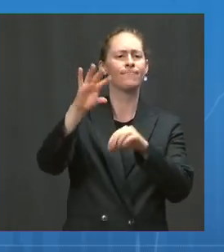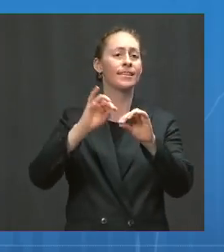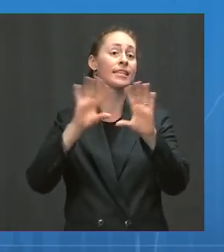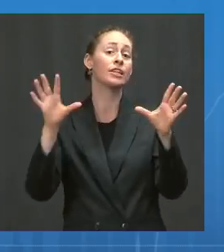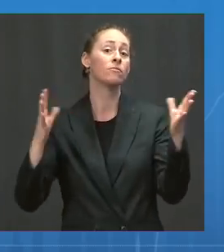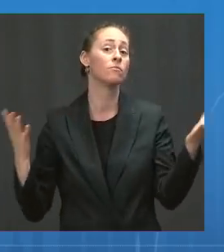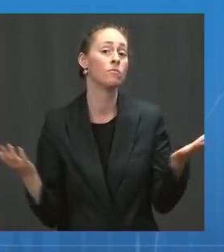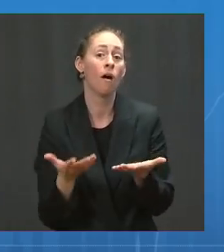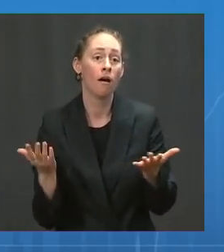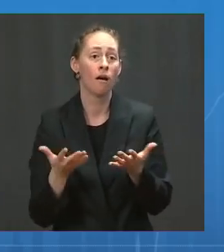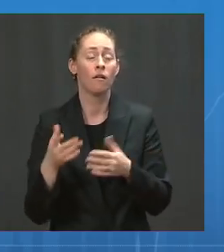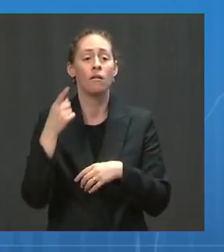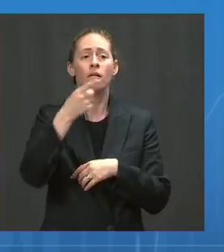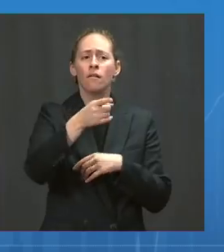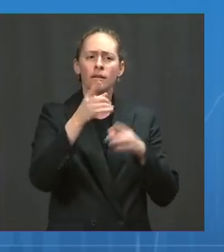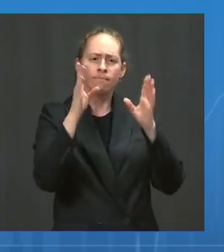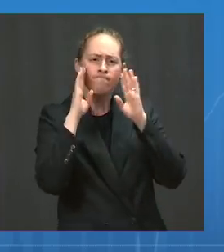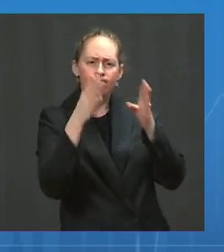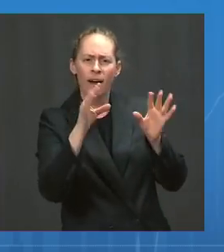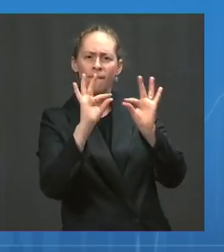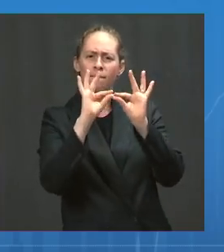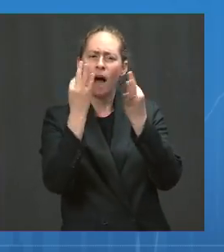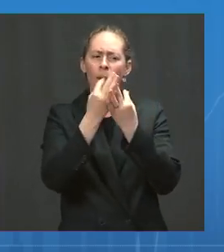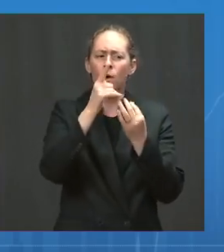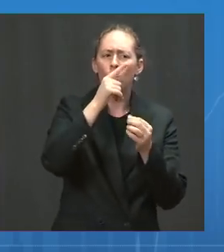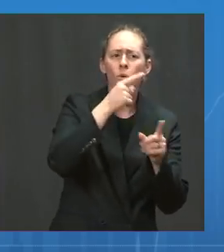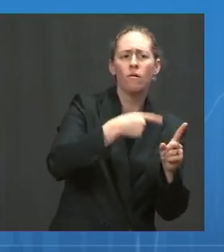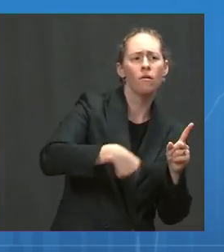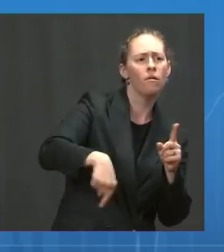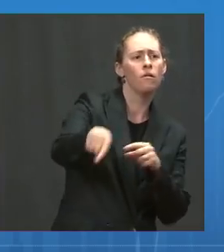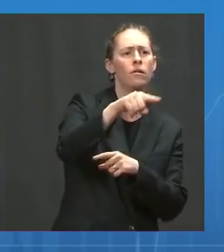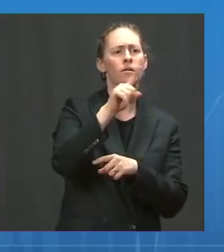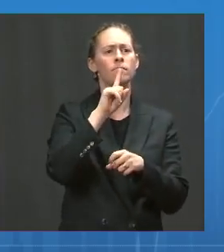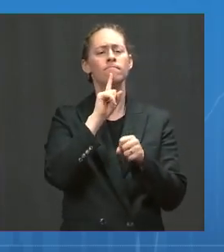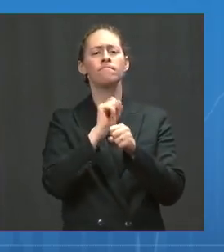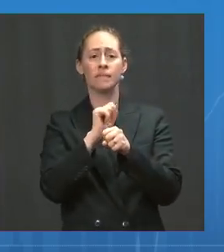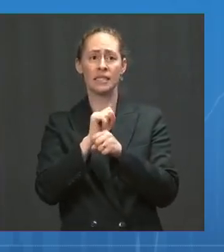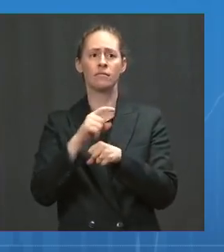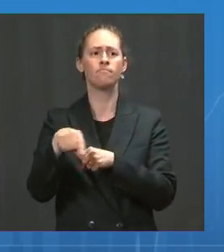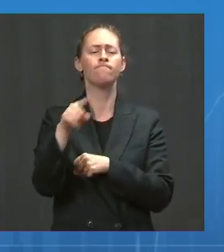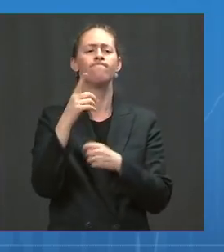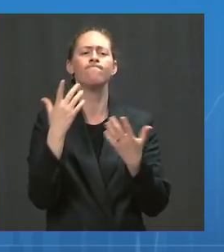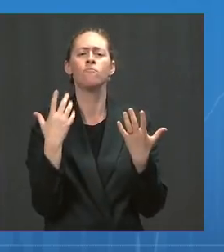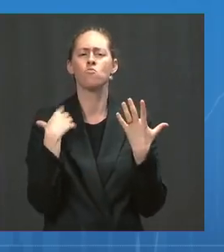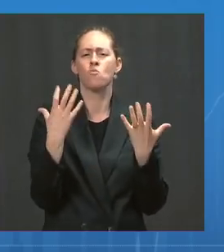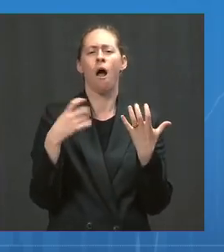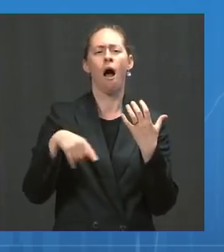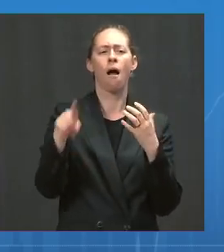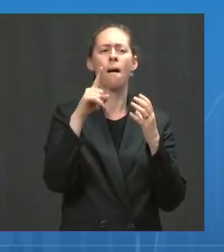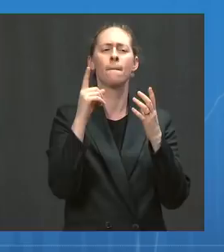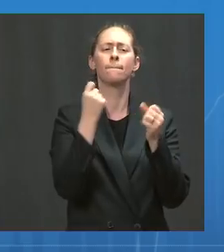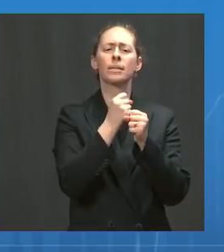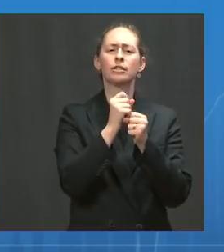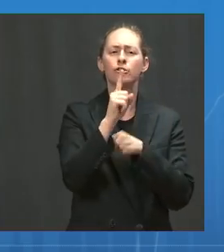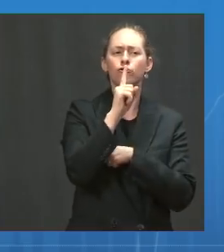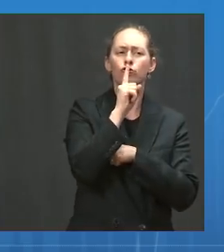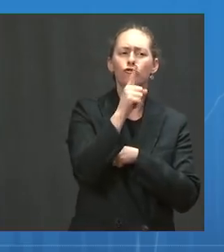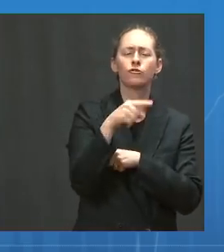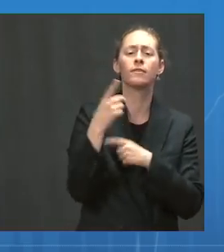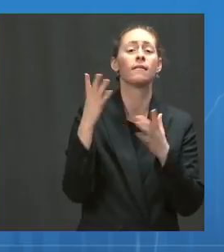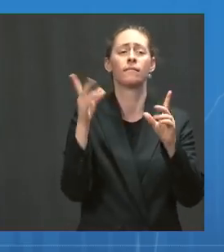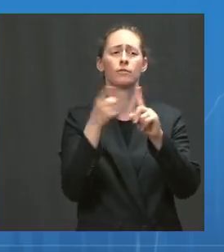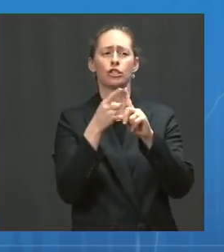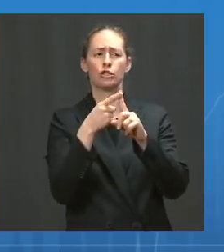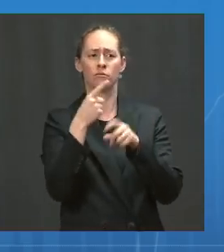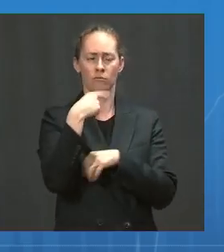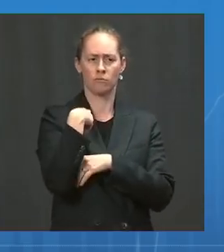families. We're asking people to raise their bar for sharing health information by checking sources before they share information to ensure it's